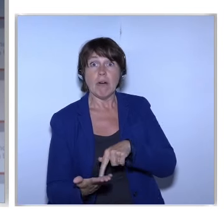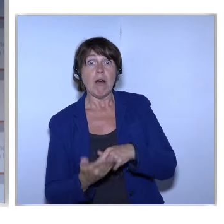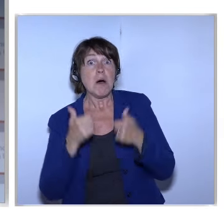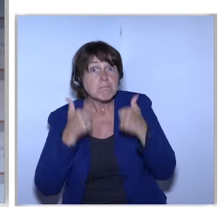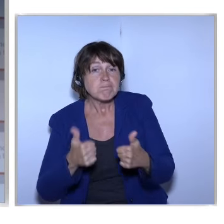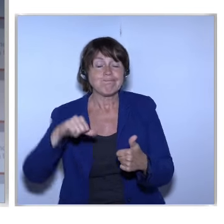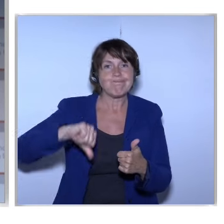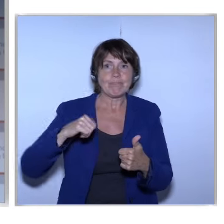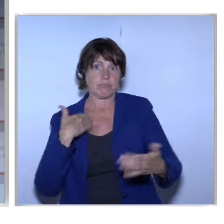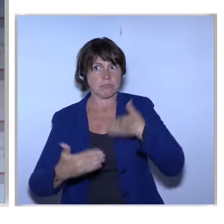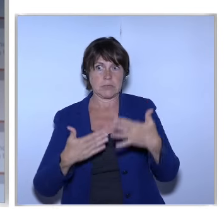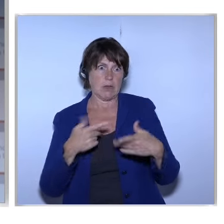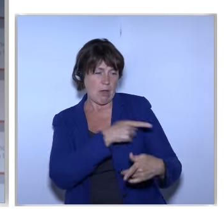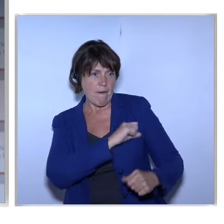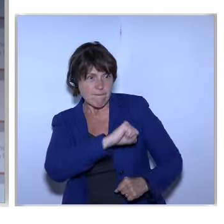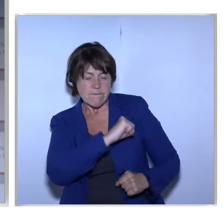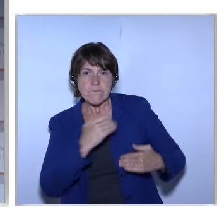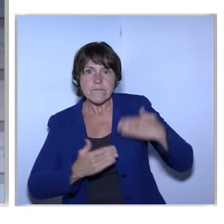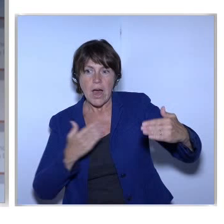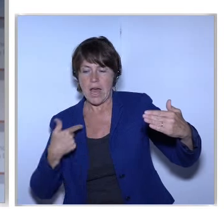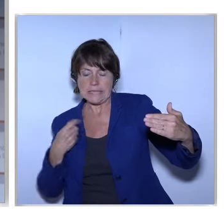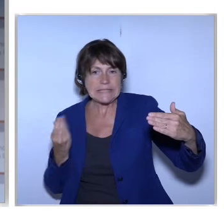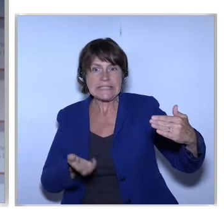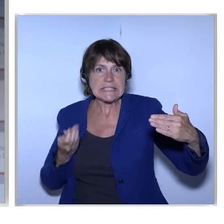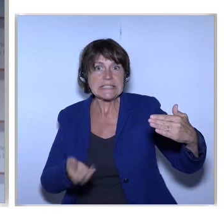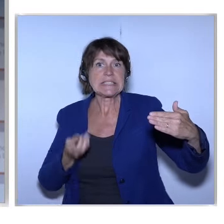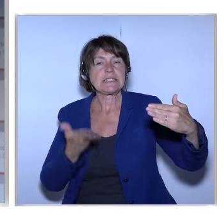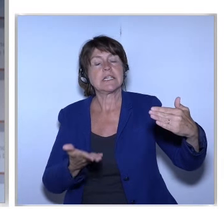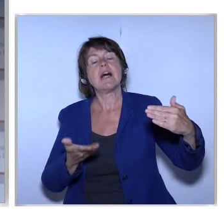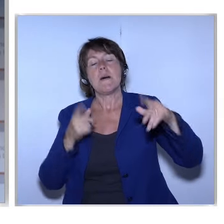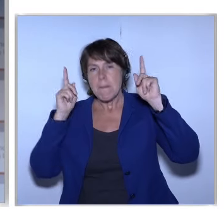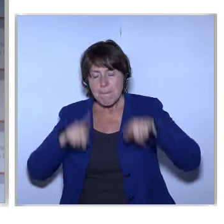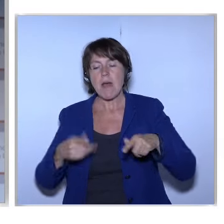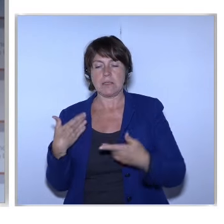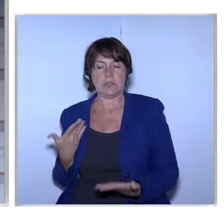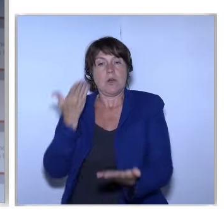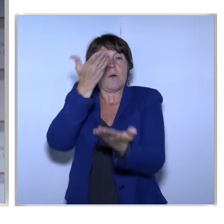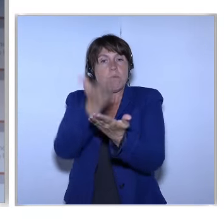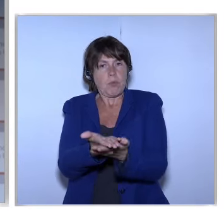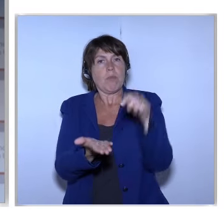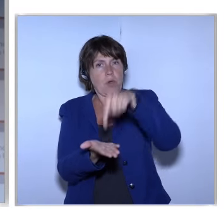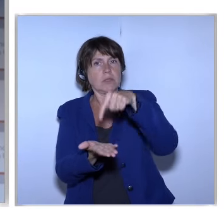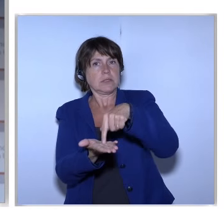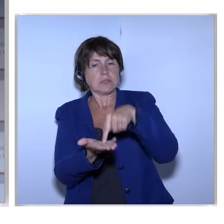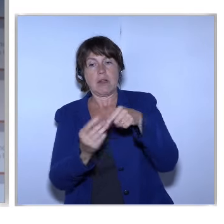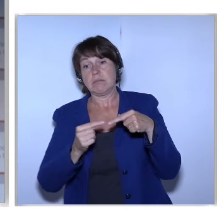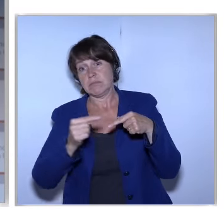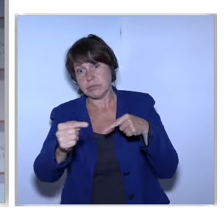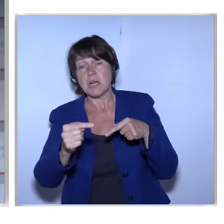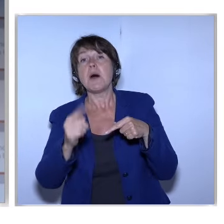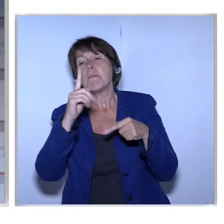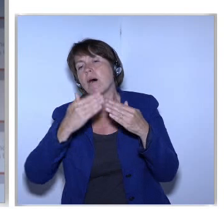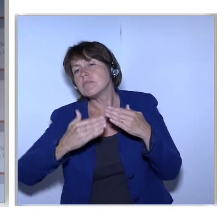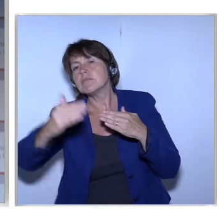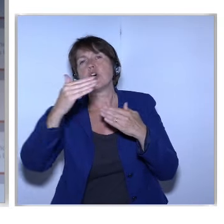in the next 18 months To get proposals on the table But then in the next I would say three years To